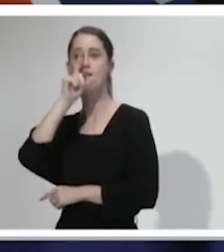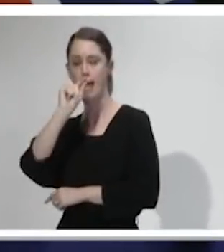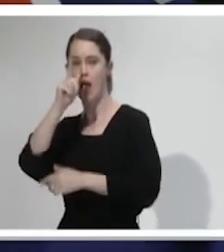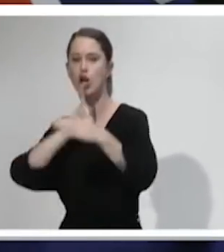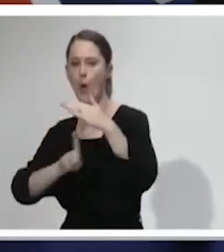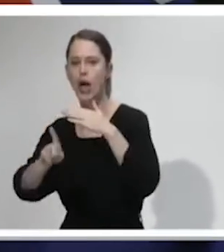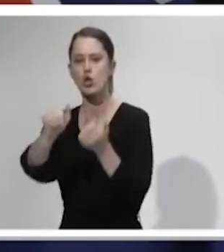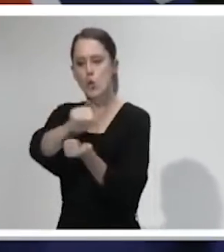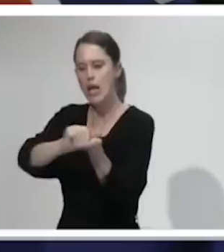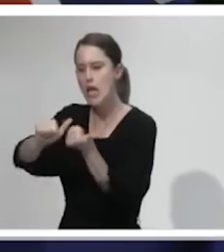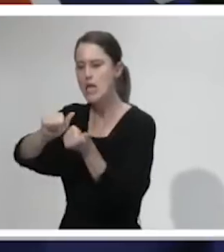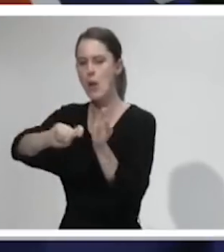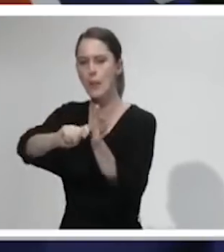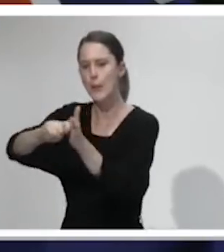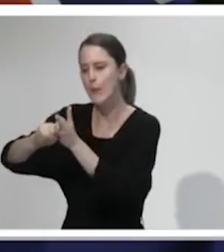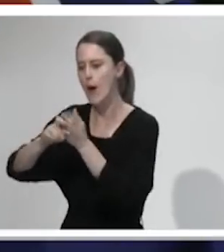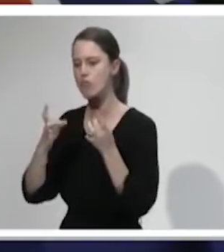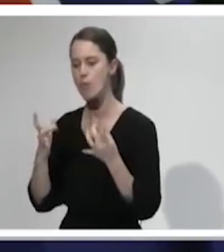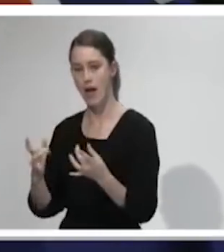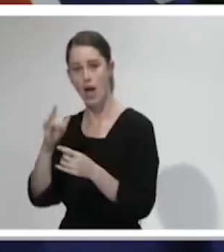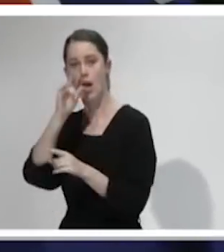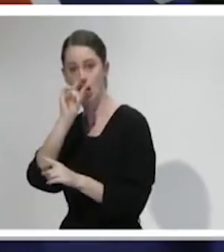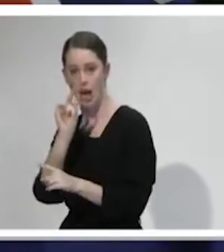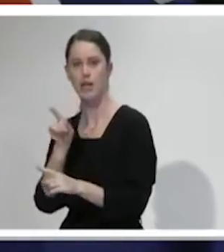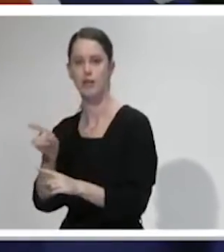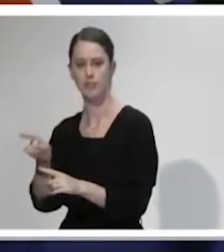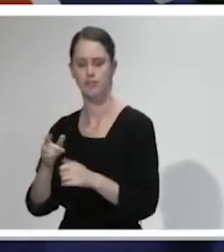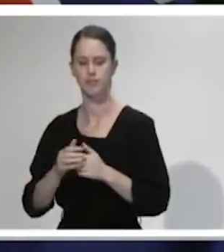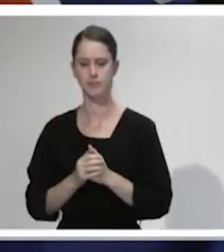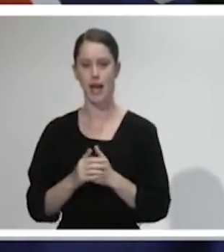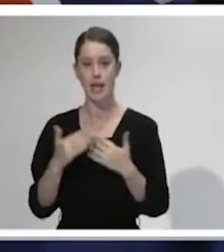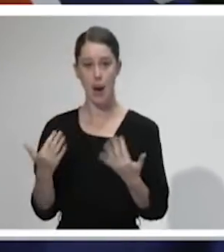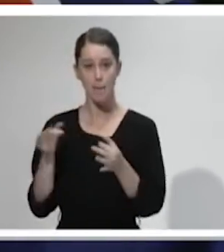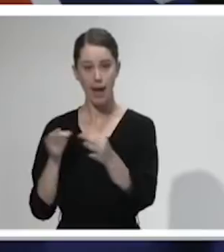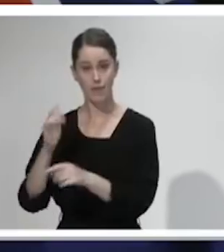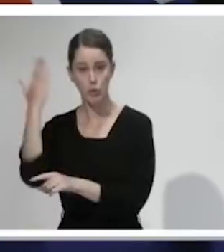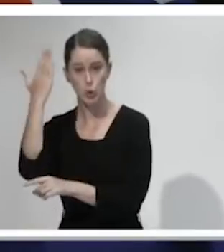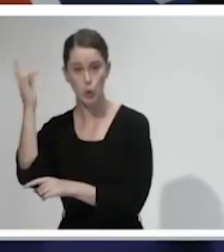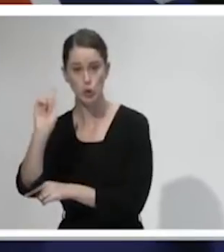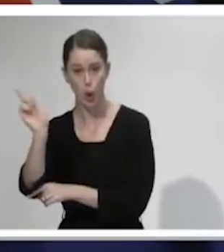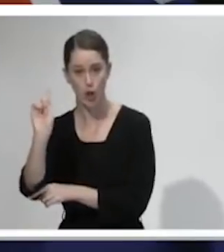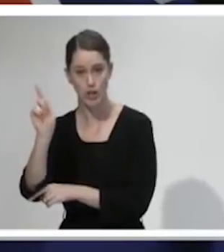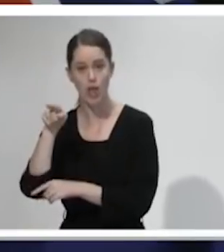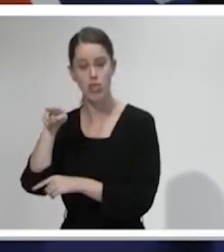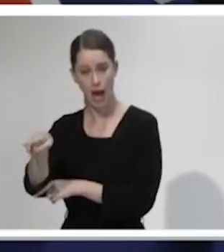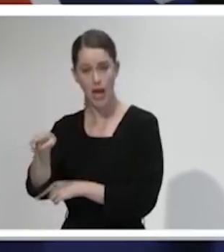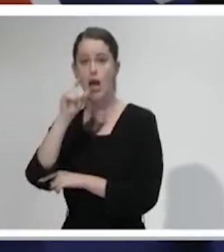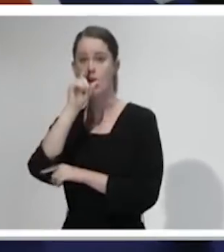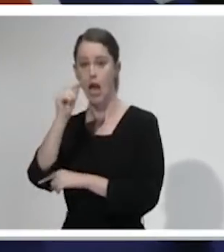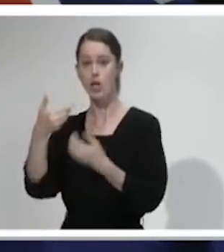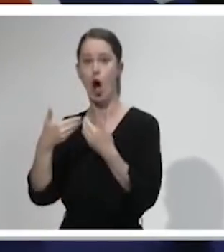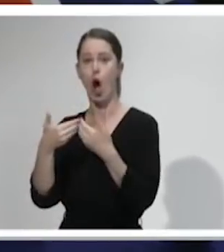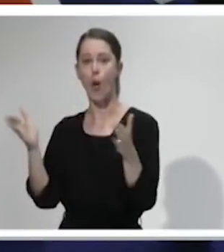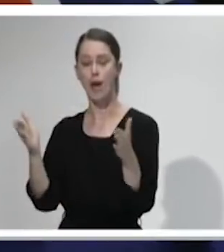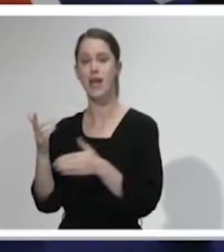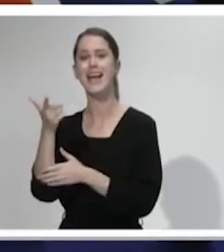maintenance and any other preparations. The current plan is for schools to be able to reopen for a